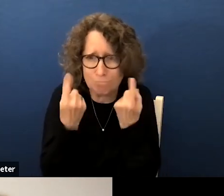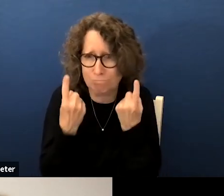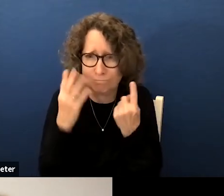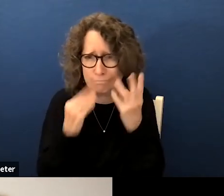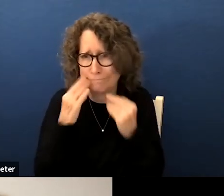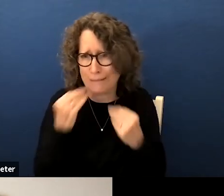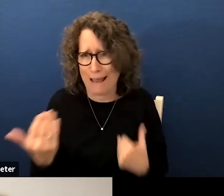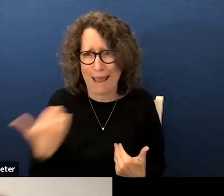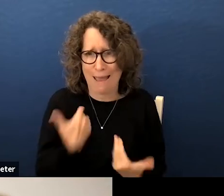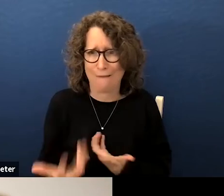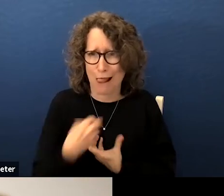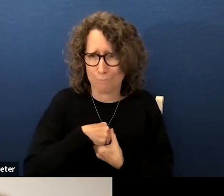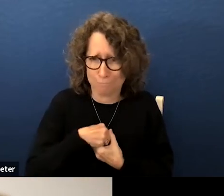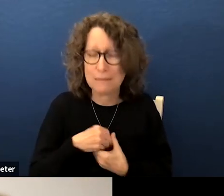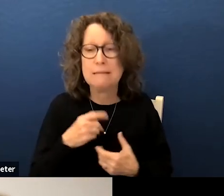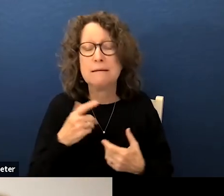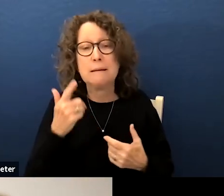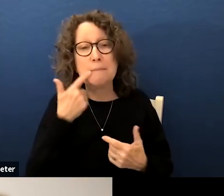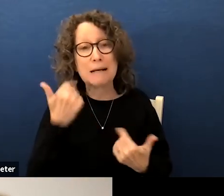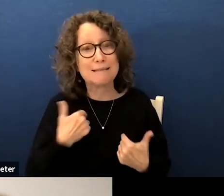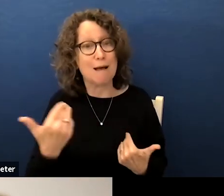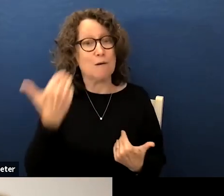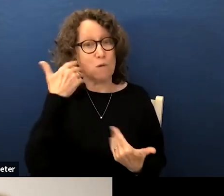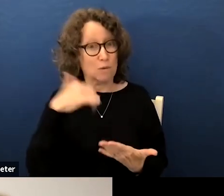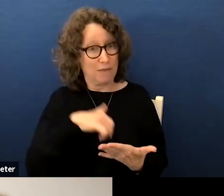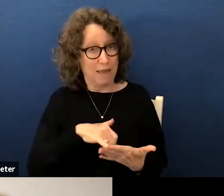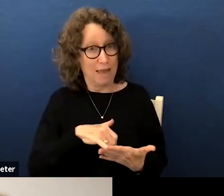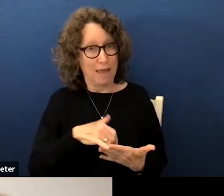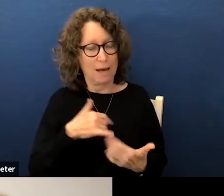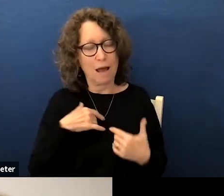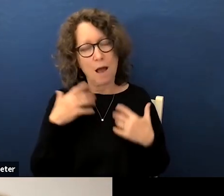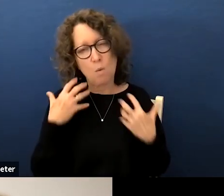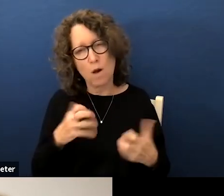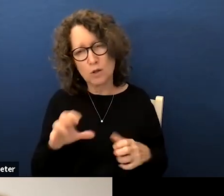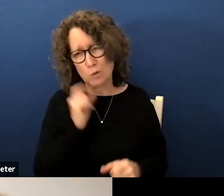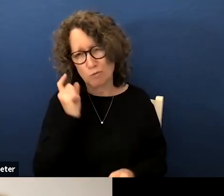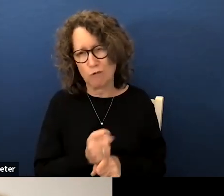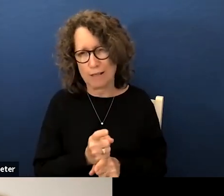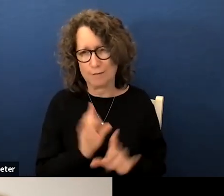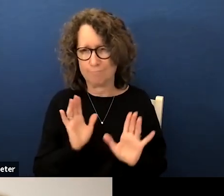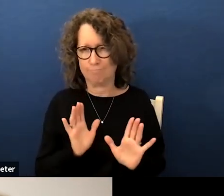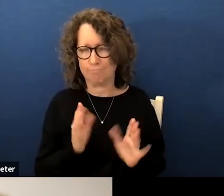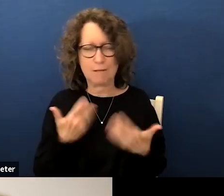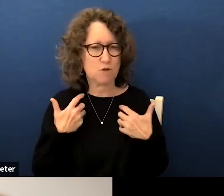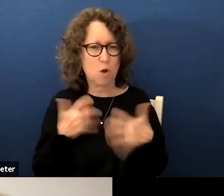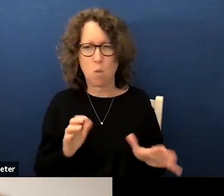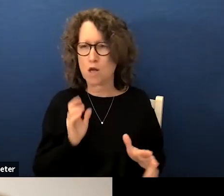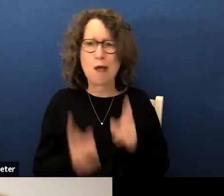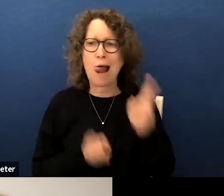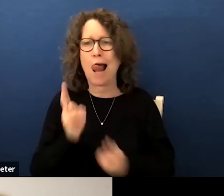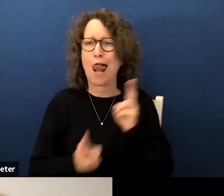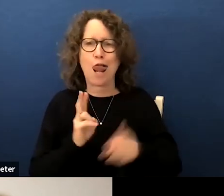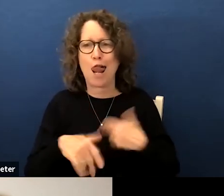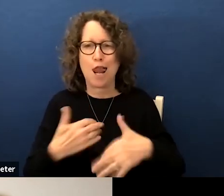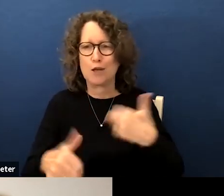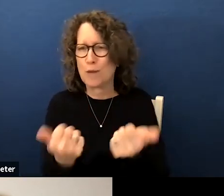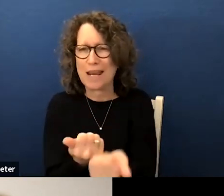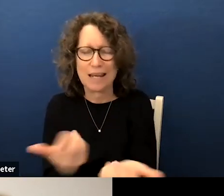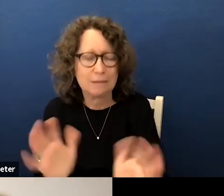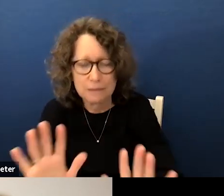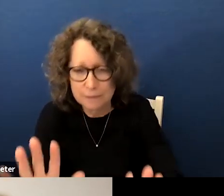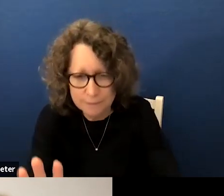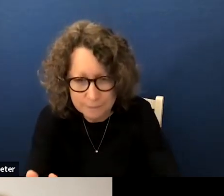that and because I know that I want to do it right I don't want to rush into anything